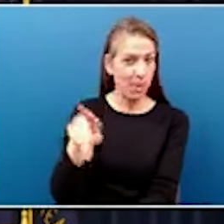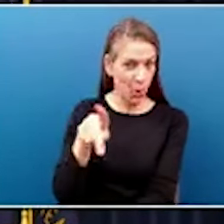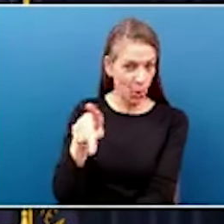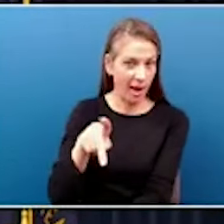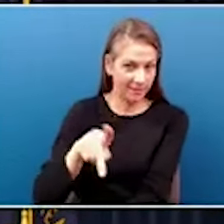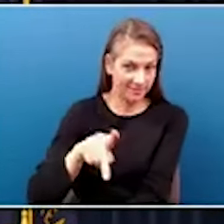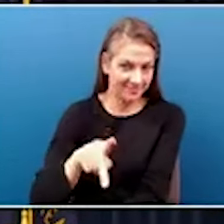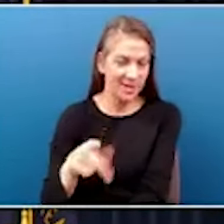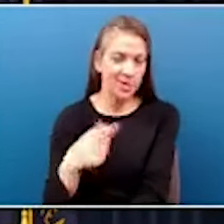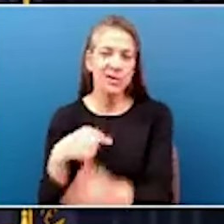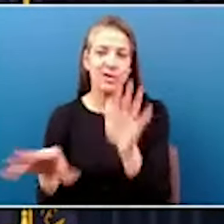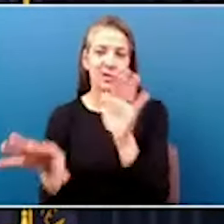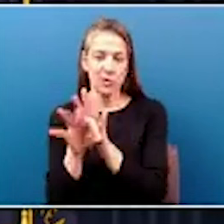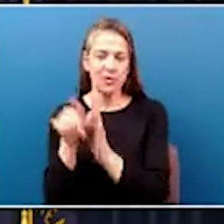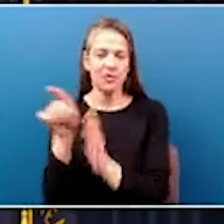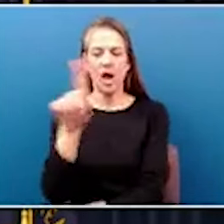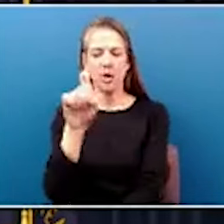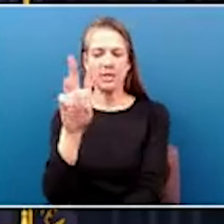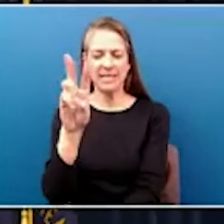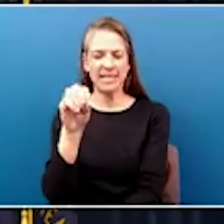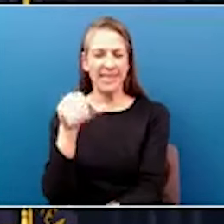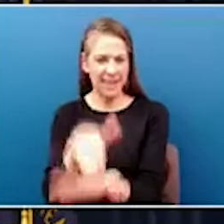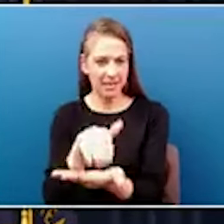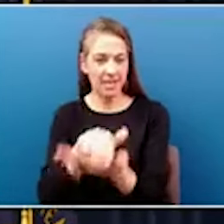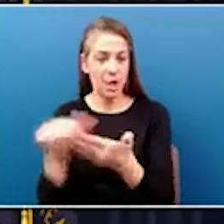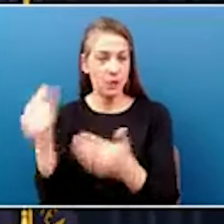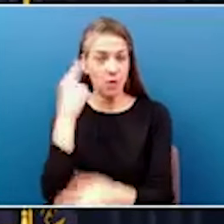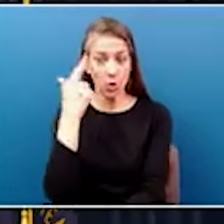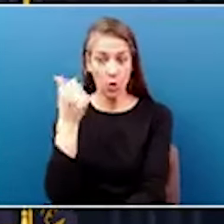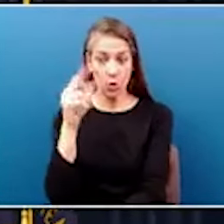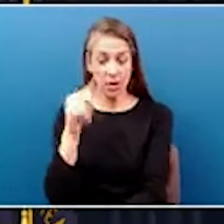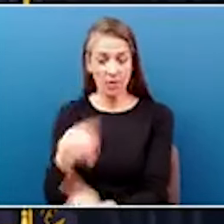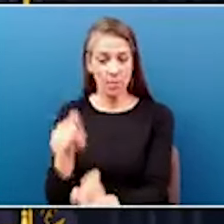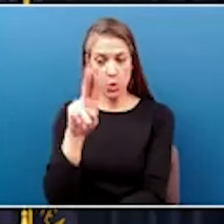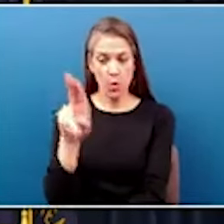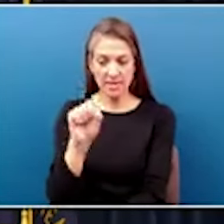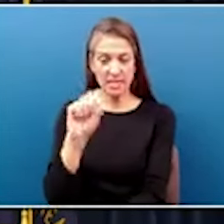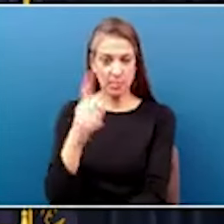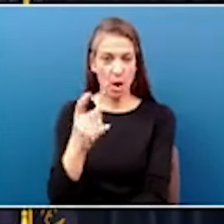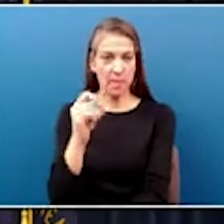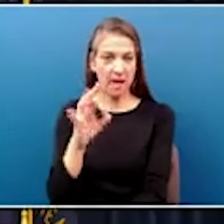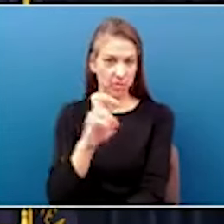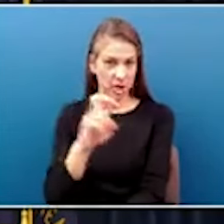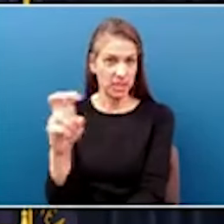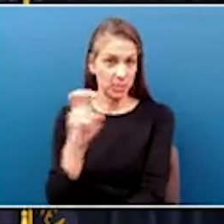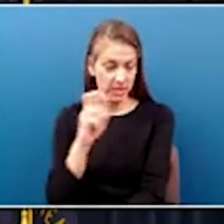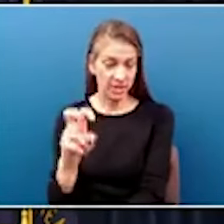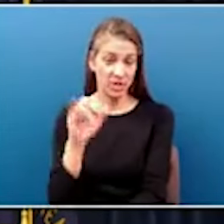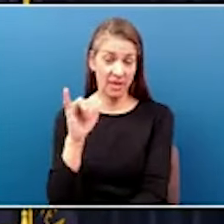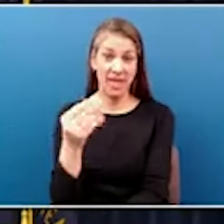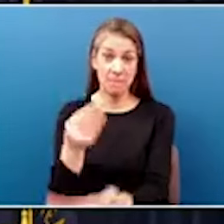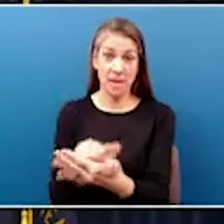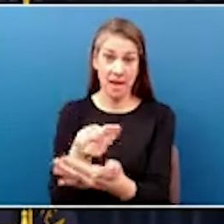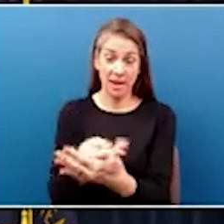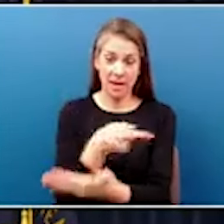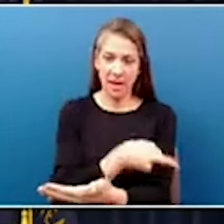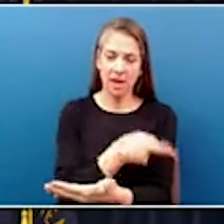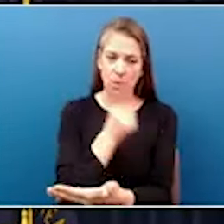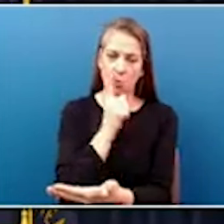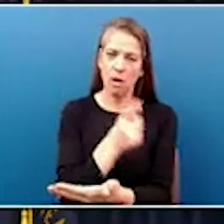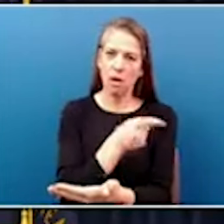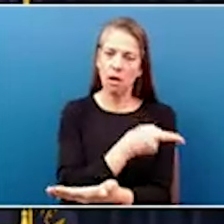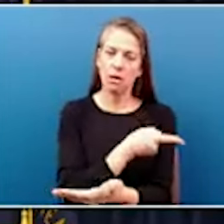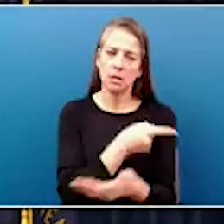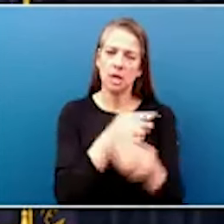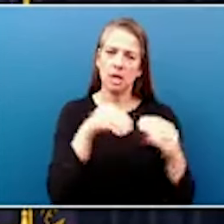$160,000 to match a grant from the U.S. Department of Transportation. These funds will help replace critical infrastructure